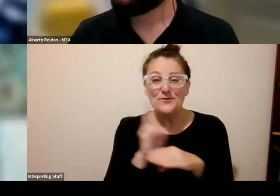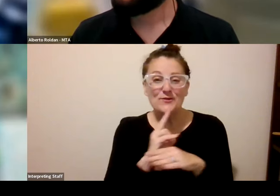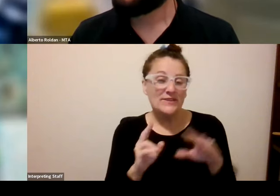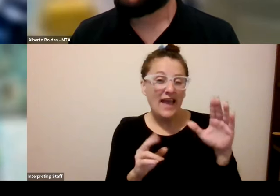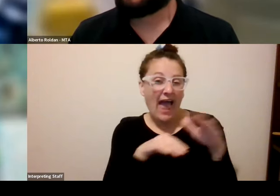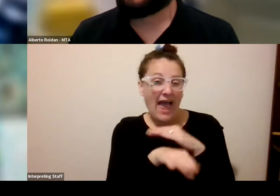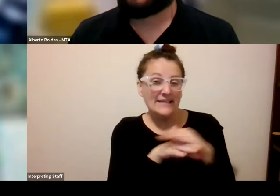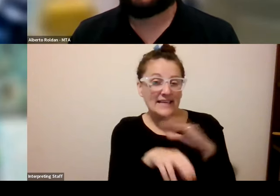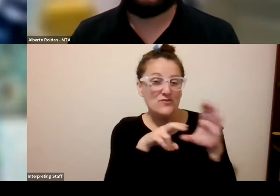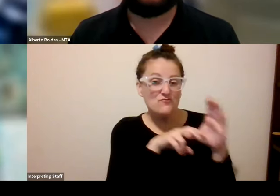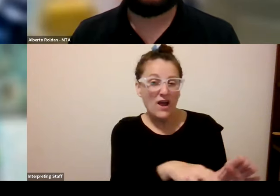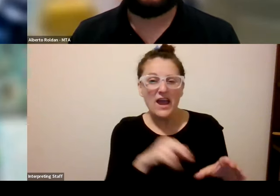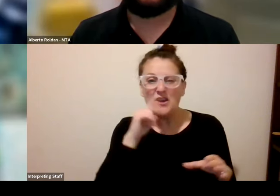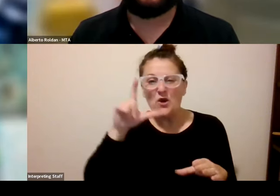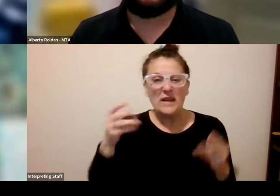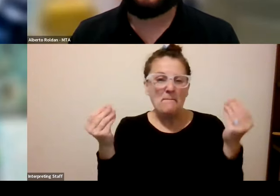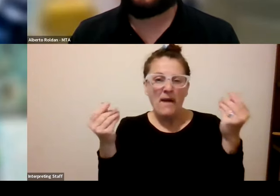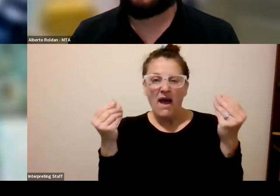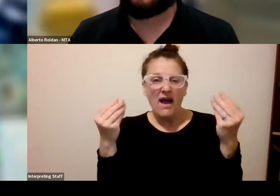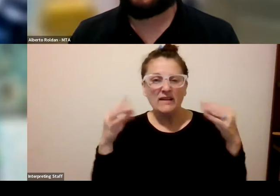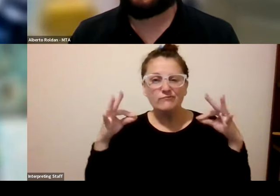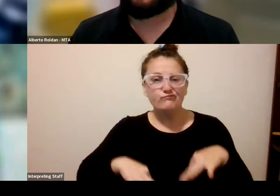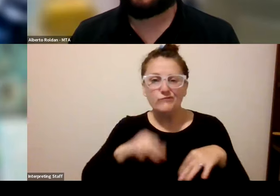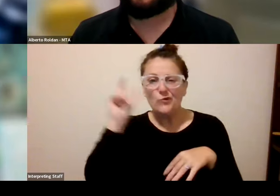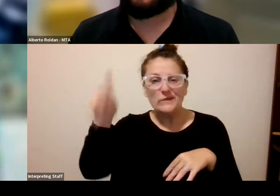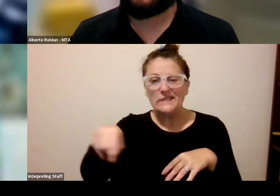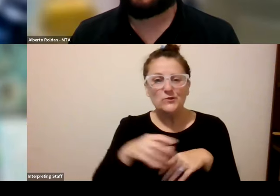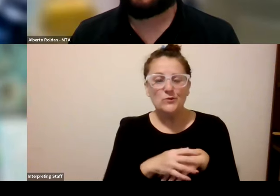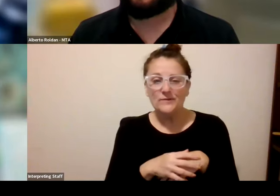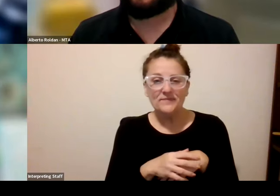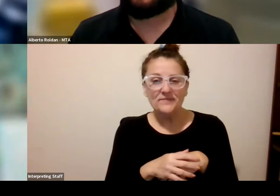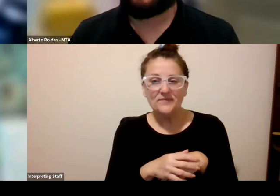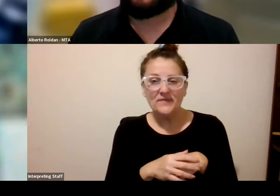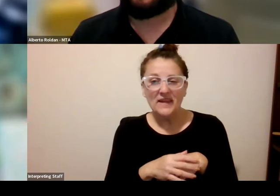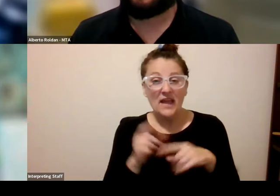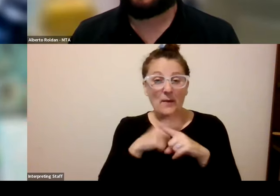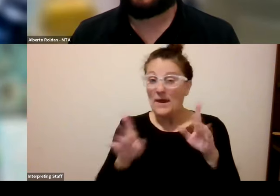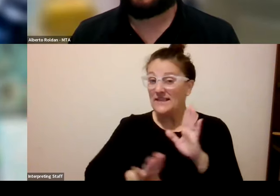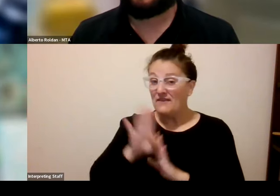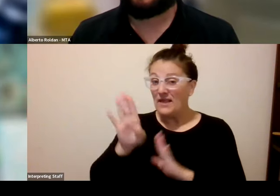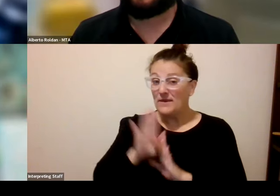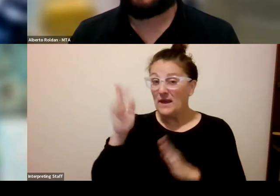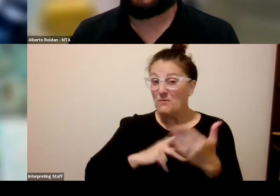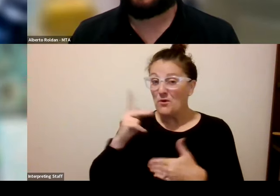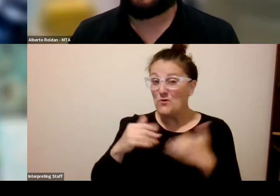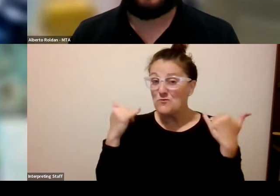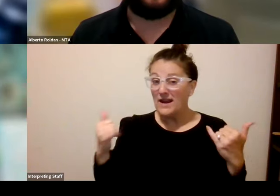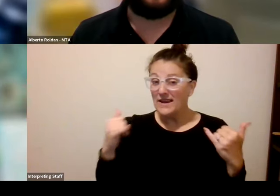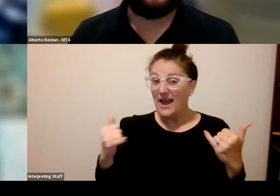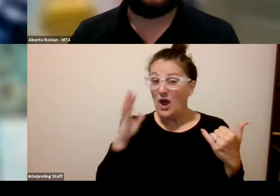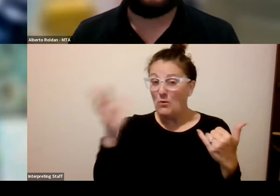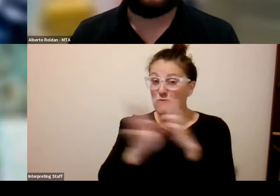won't need to carry cash if you don't want to and things like that but that's right now developing a pilot and we'll be coming a little later